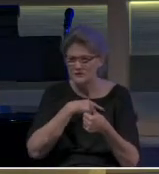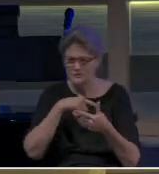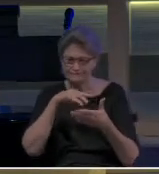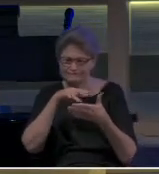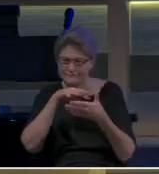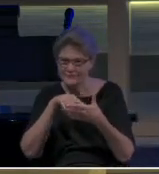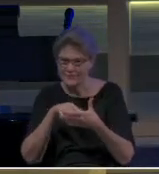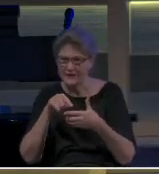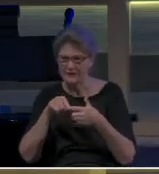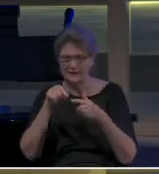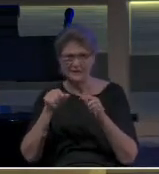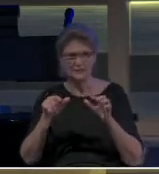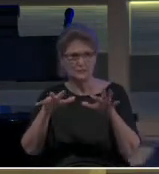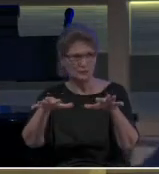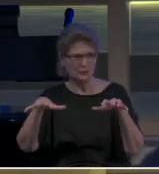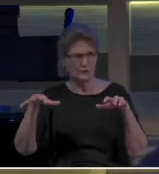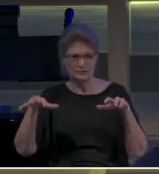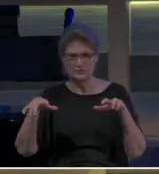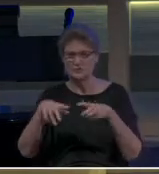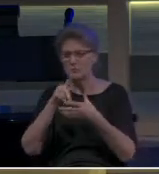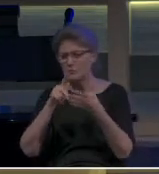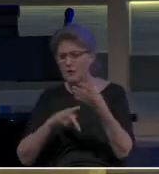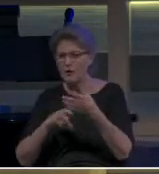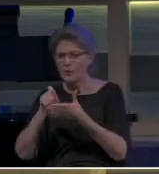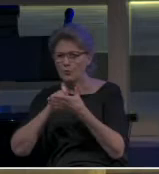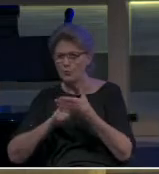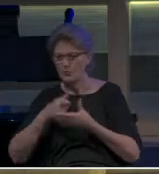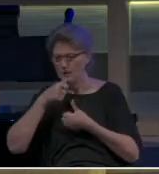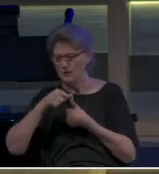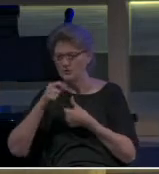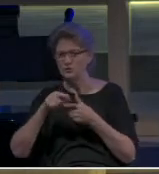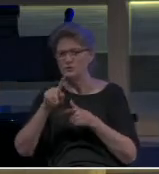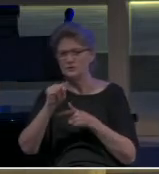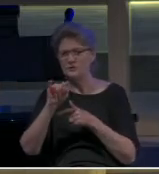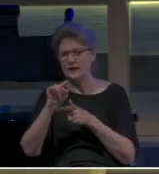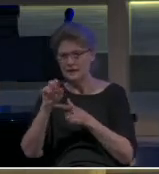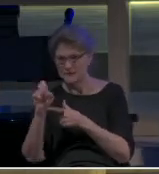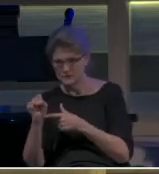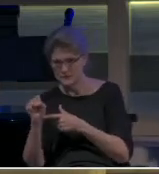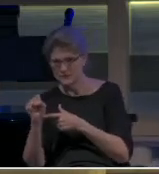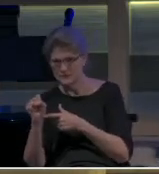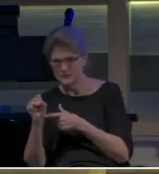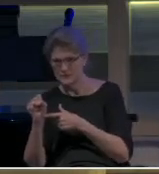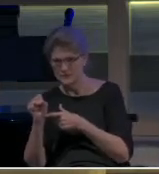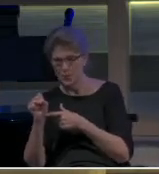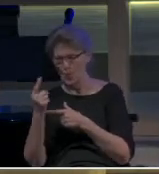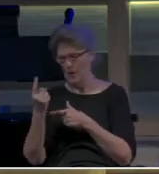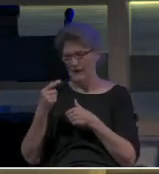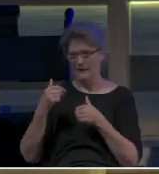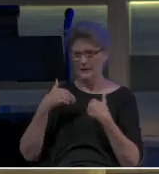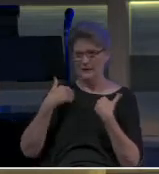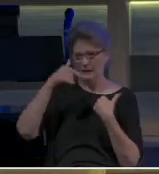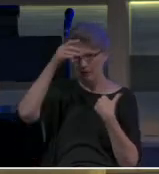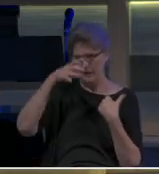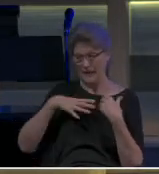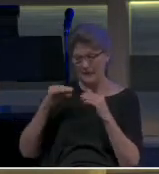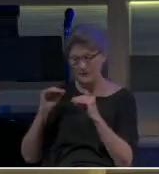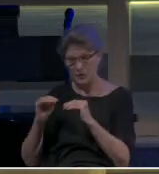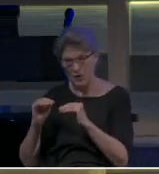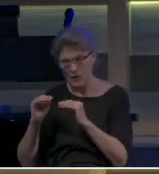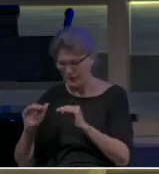Paul wrote the letter to Titus, one of his protégés. I'll talk a little bit more about Titus in just a minute.